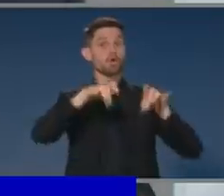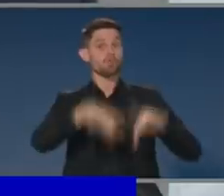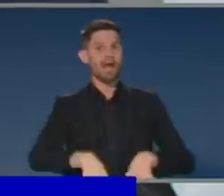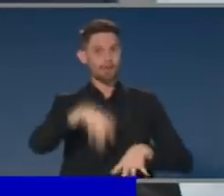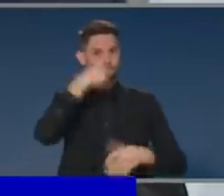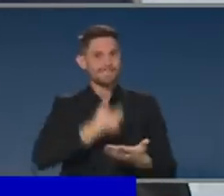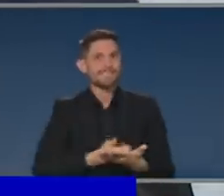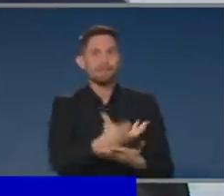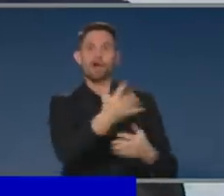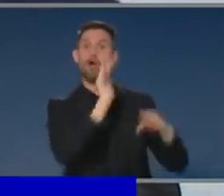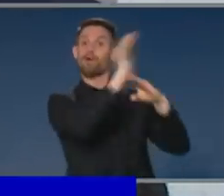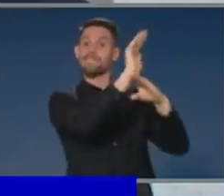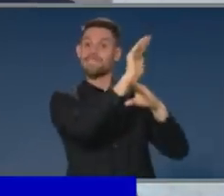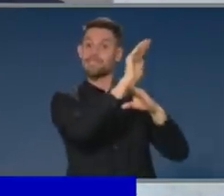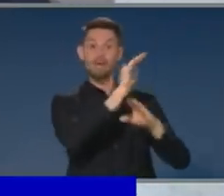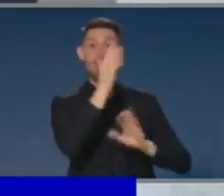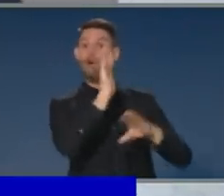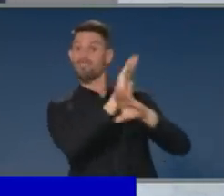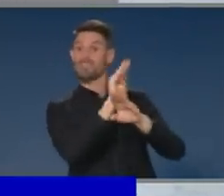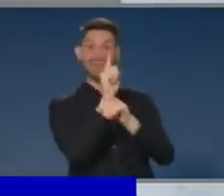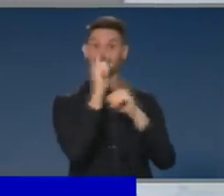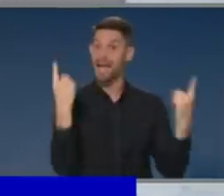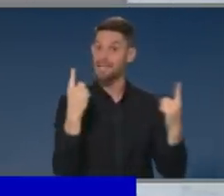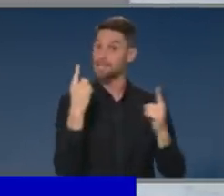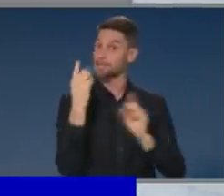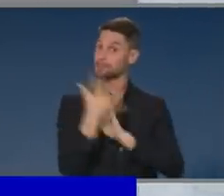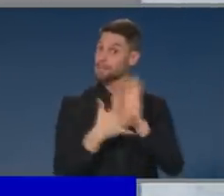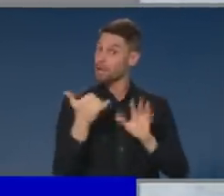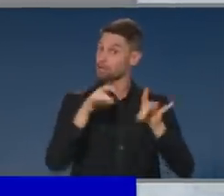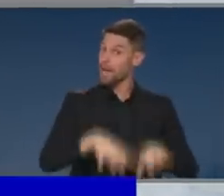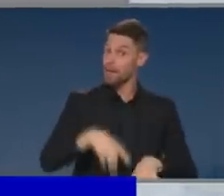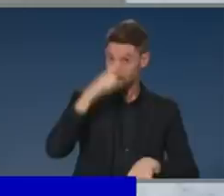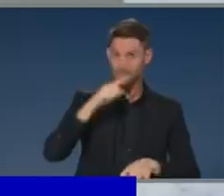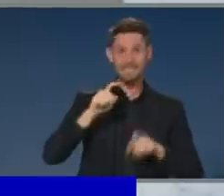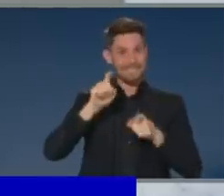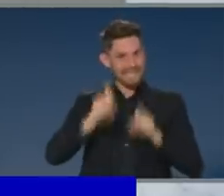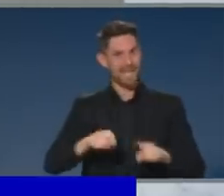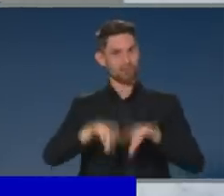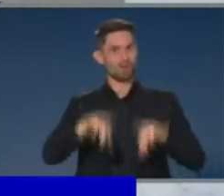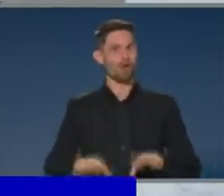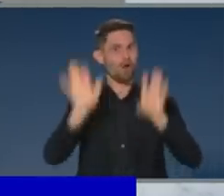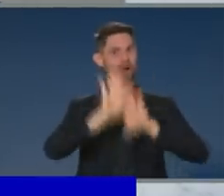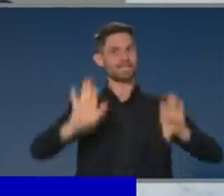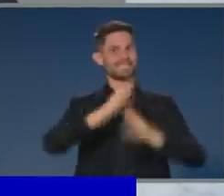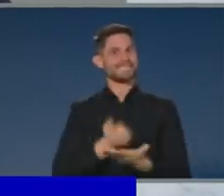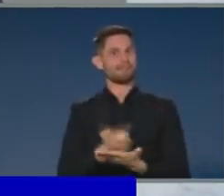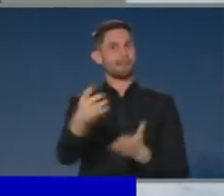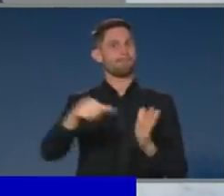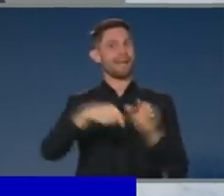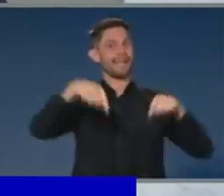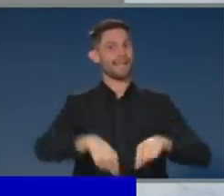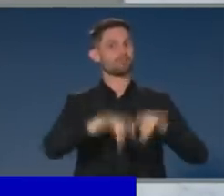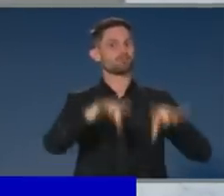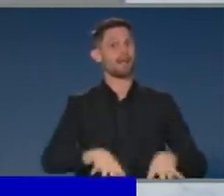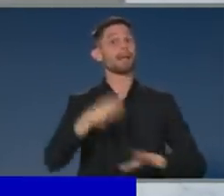tourism operators, Australians who might otherwise go elsewhere. That is a very large market and that will be targeted.